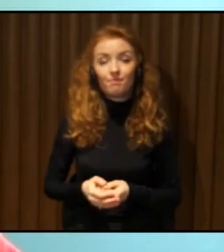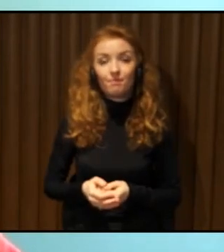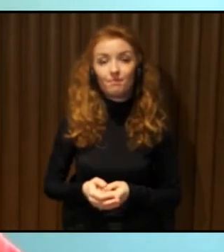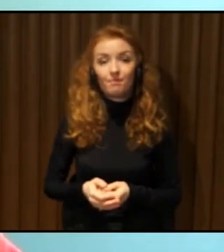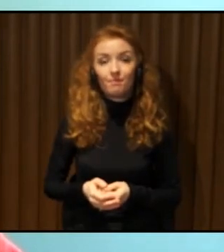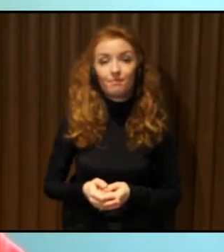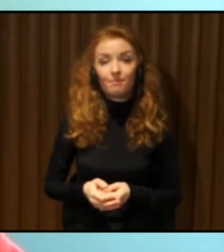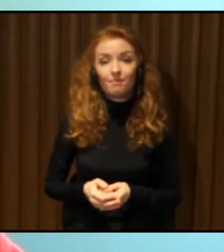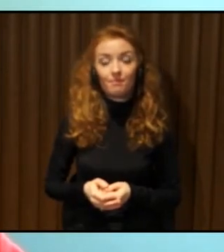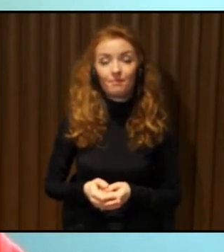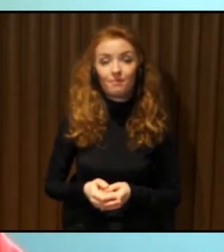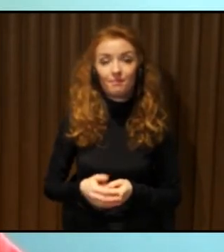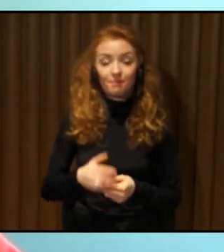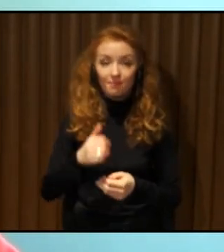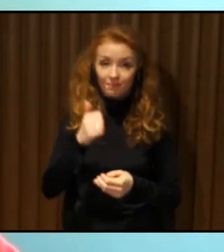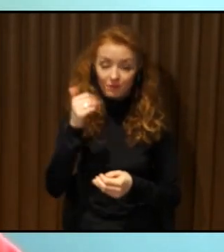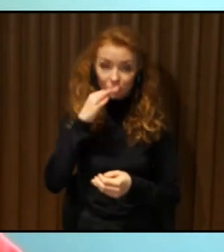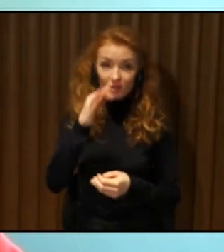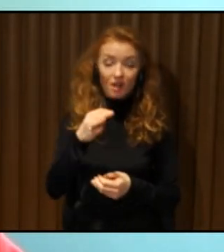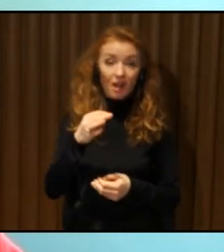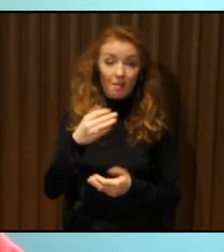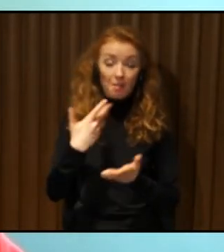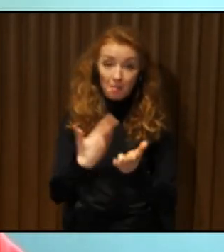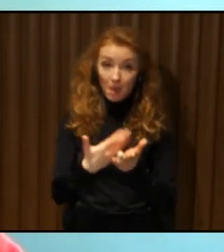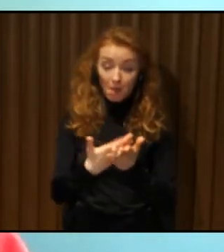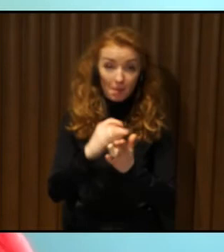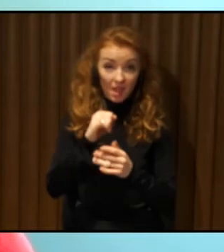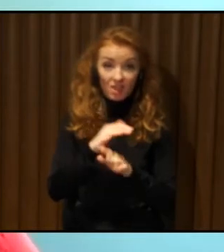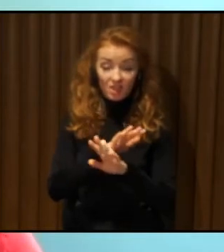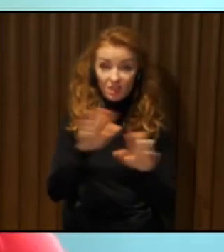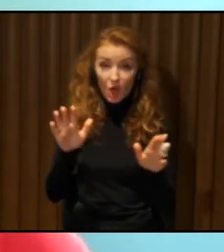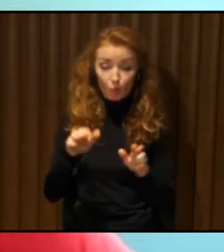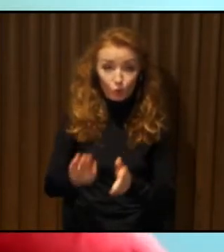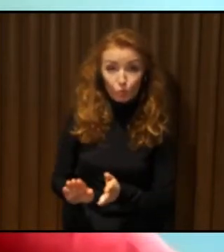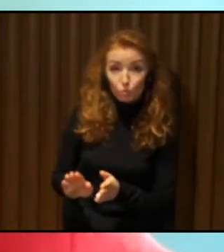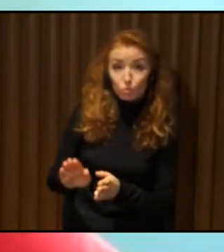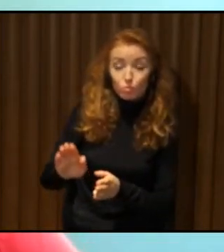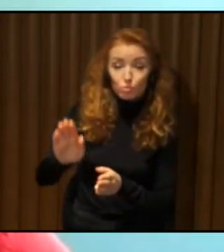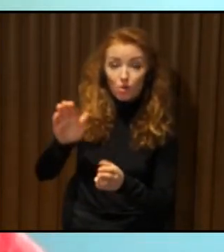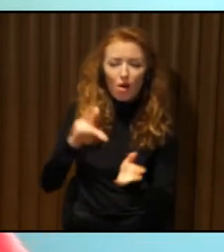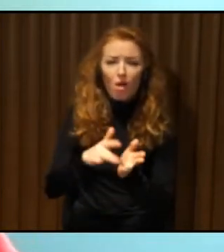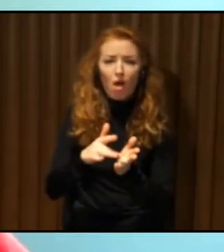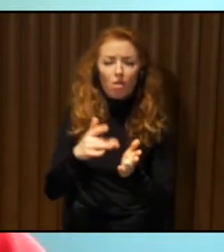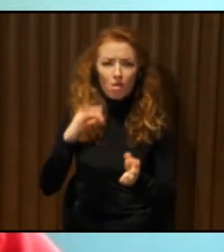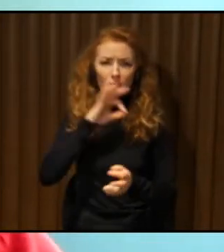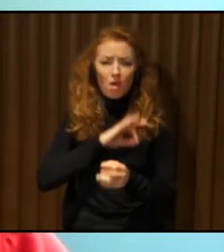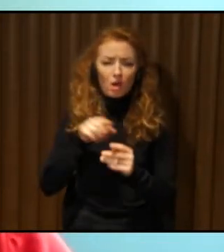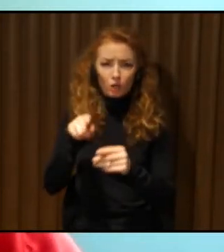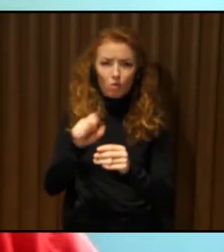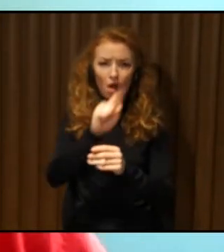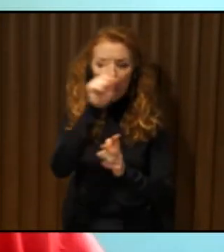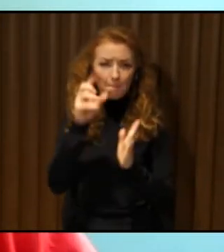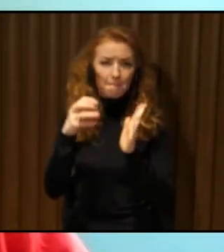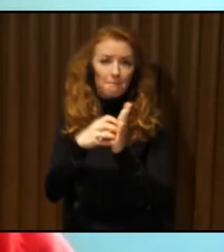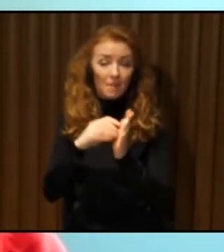in a wheelchair. If there is no ramp, you will not be able to enter any building to go in any